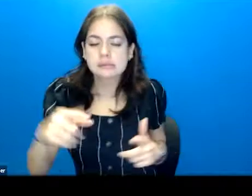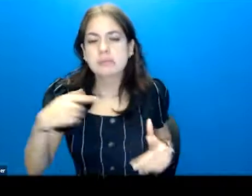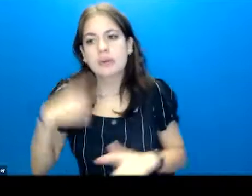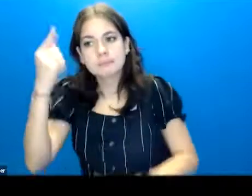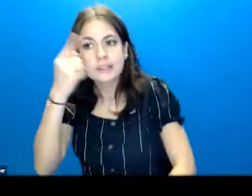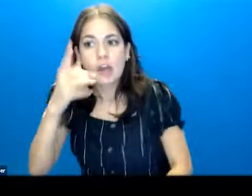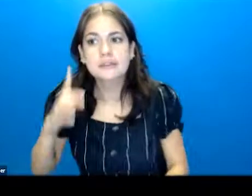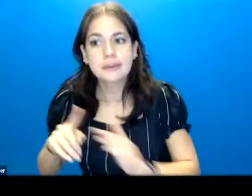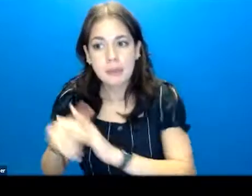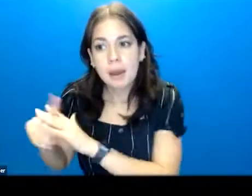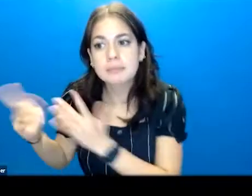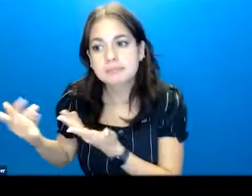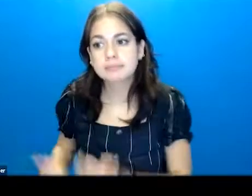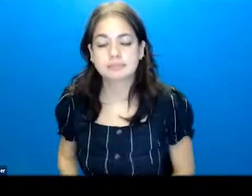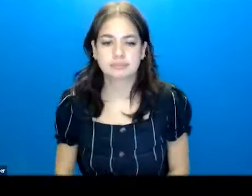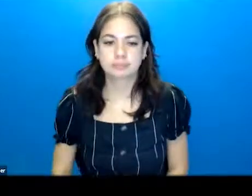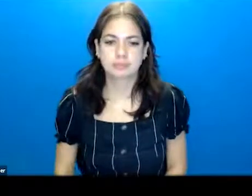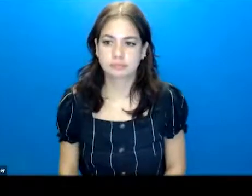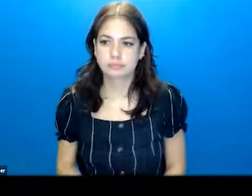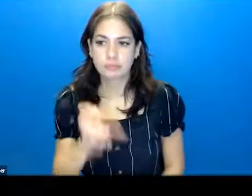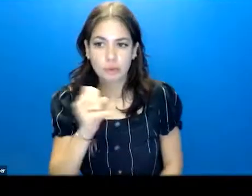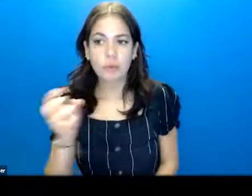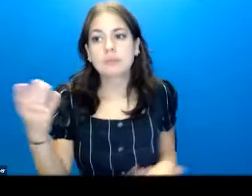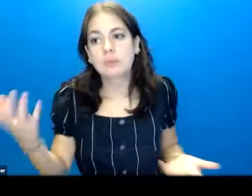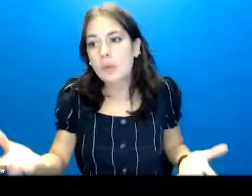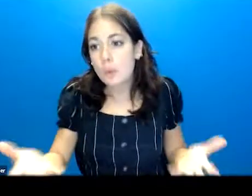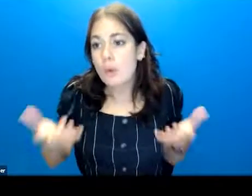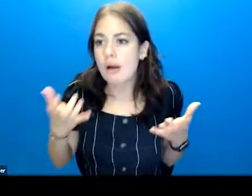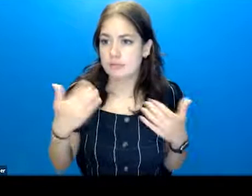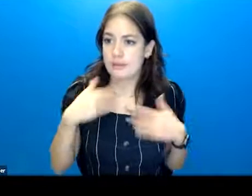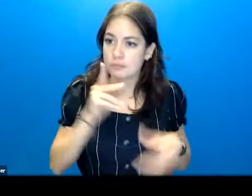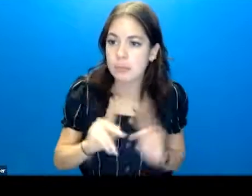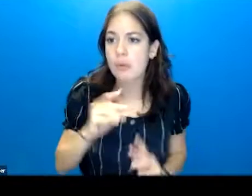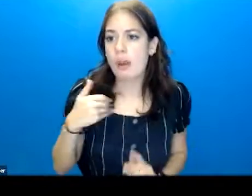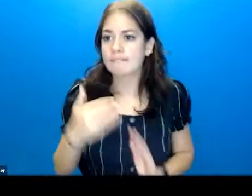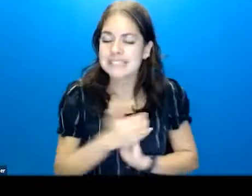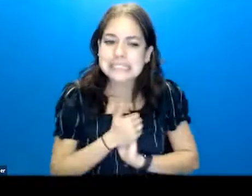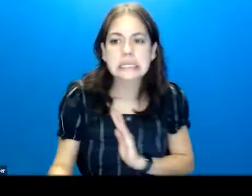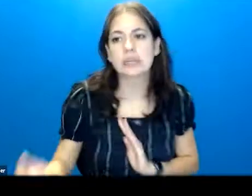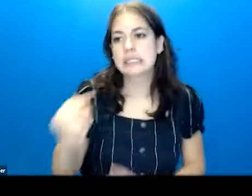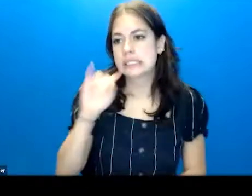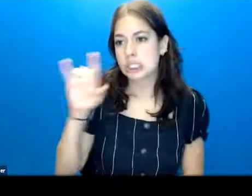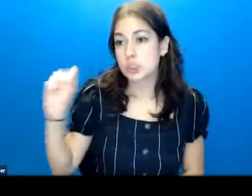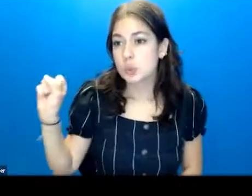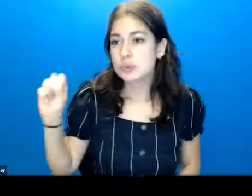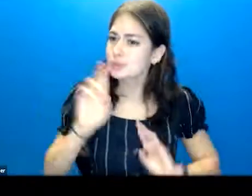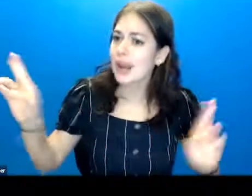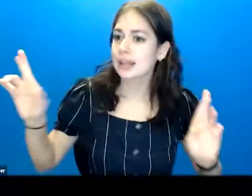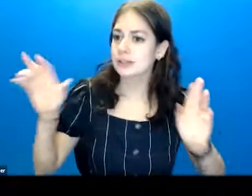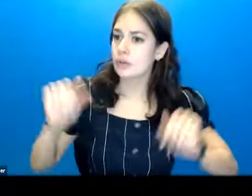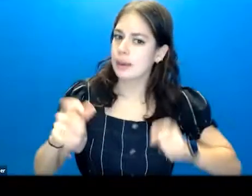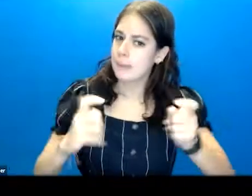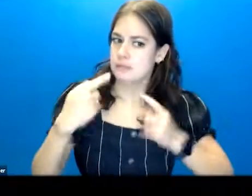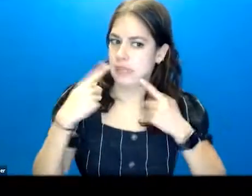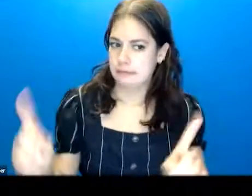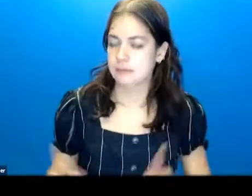the thoughts that we have. So we want to have people have the skills and the tools to manage them effectively.